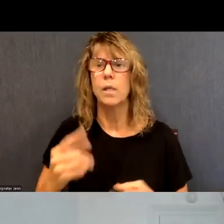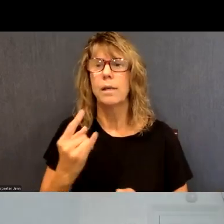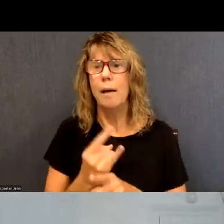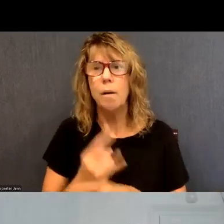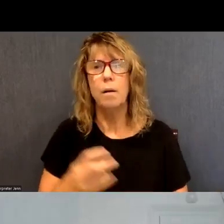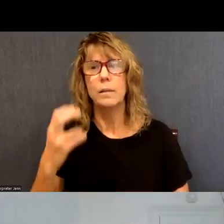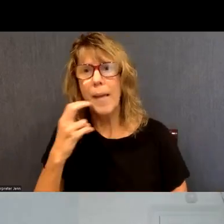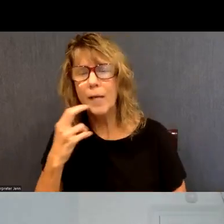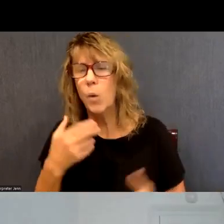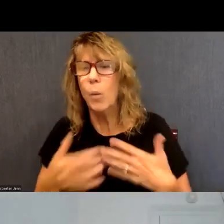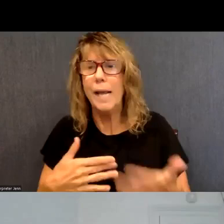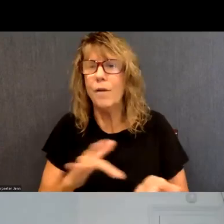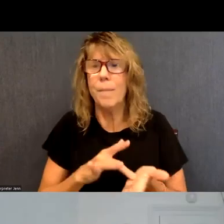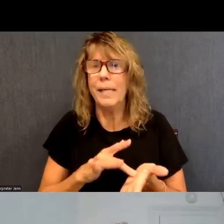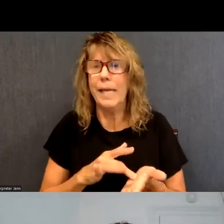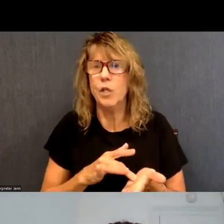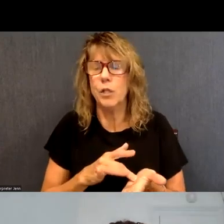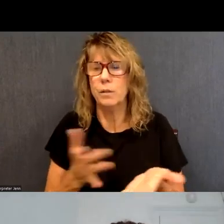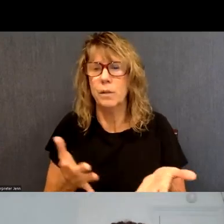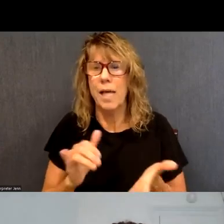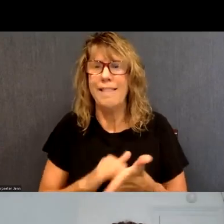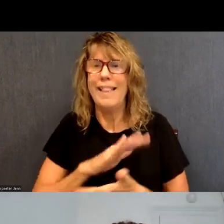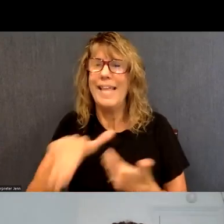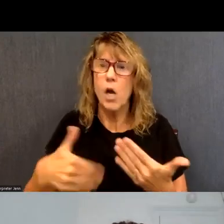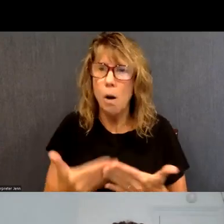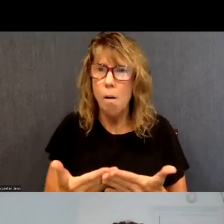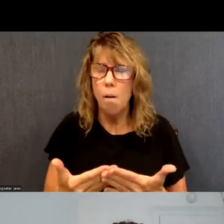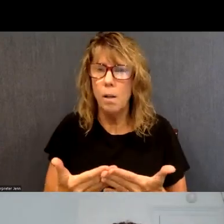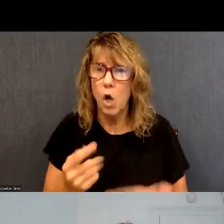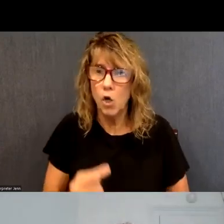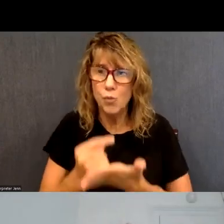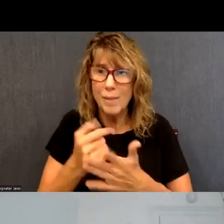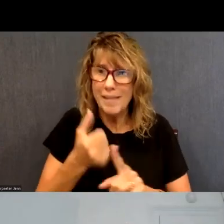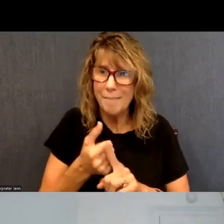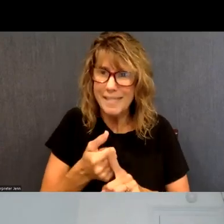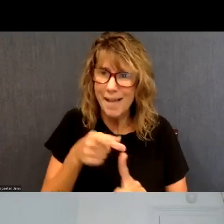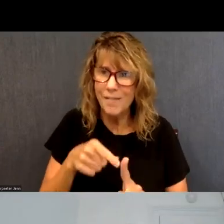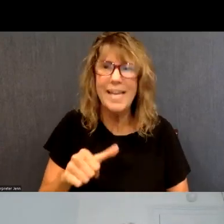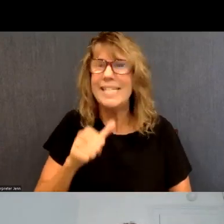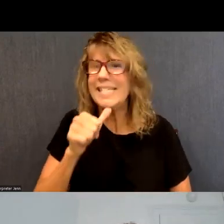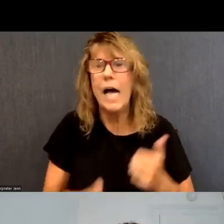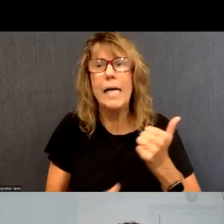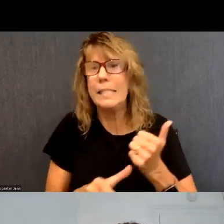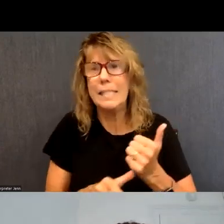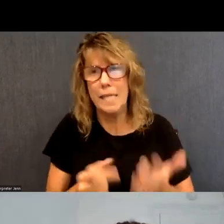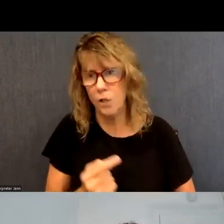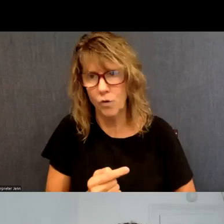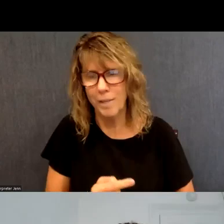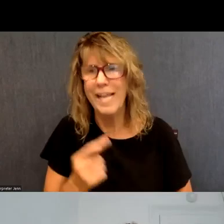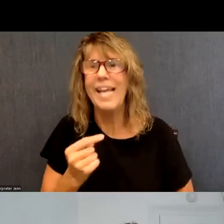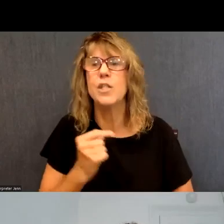whatever those medications may be, that those all are treatment in themselves and that they're not assisting the treatment. So